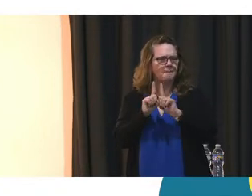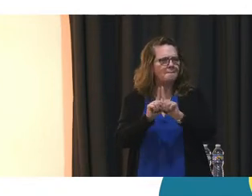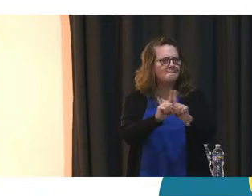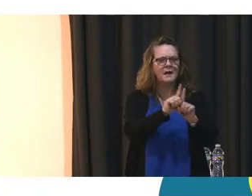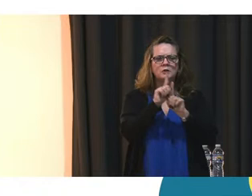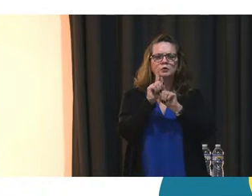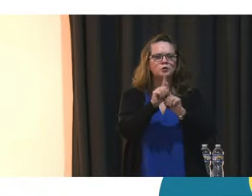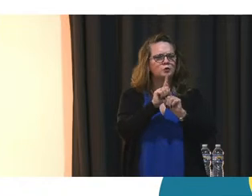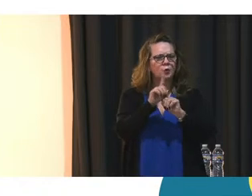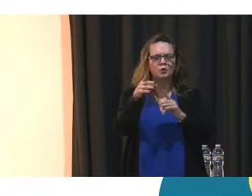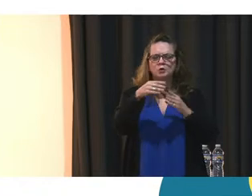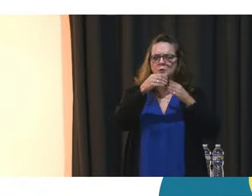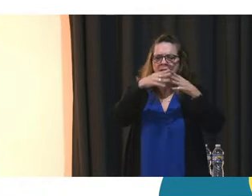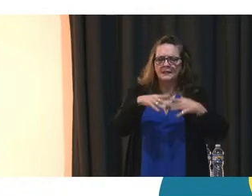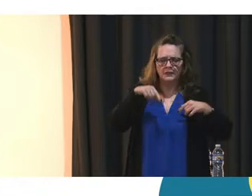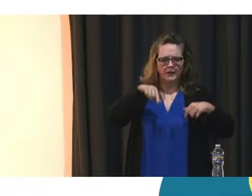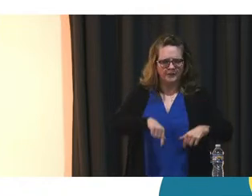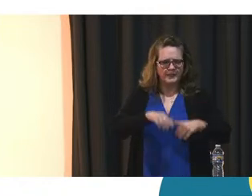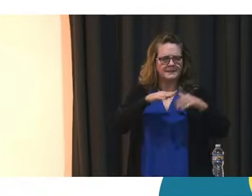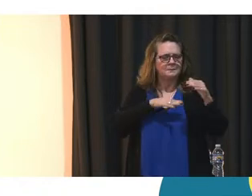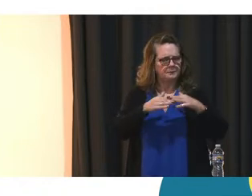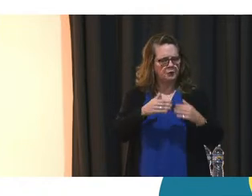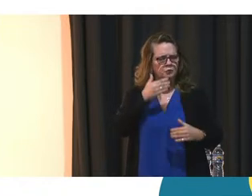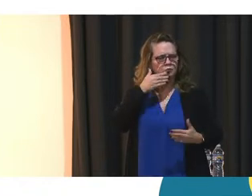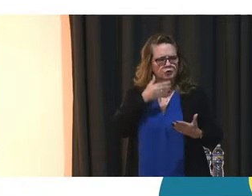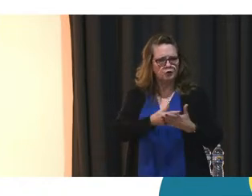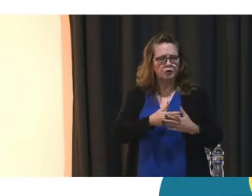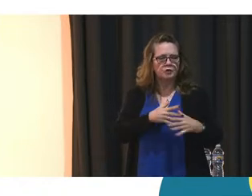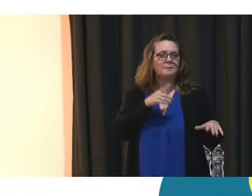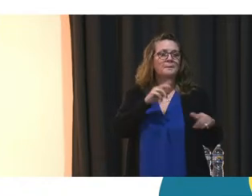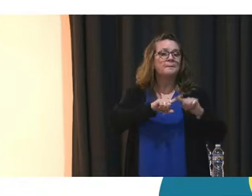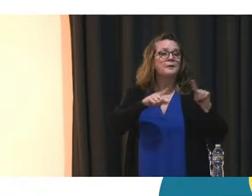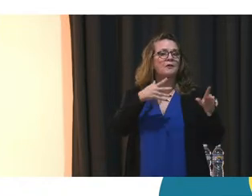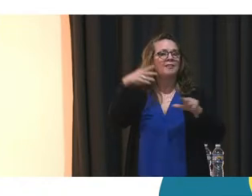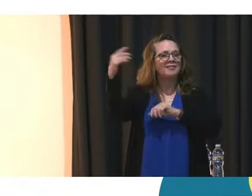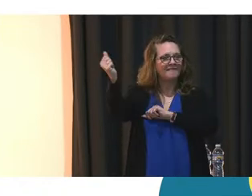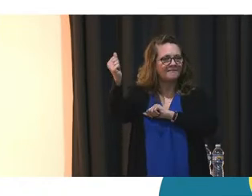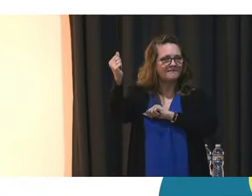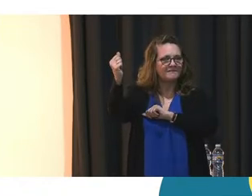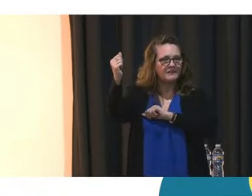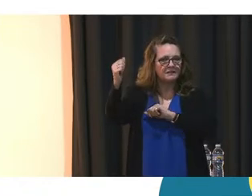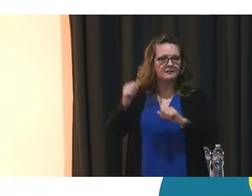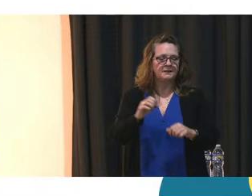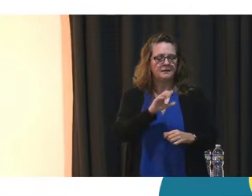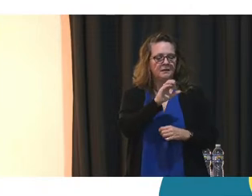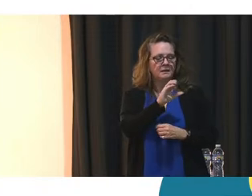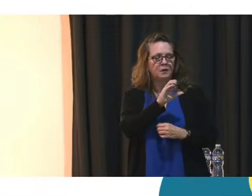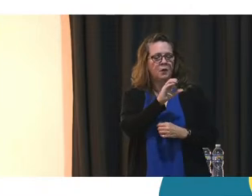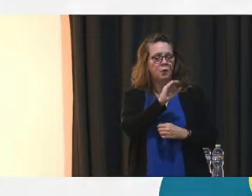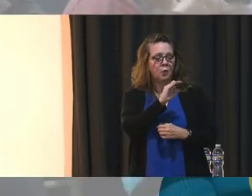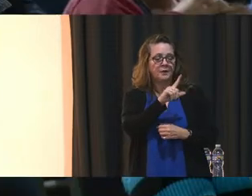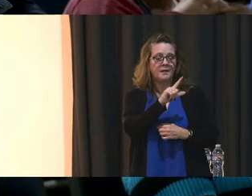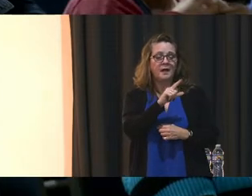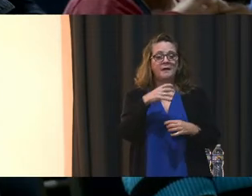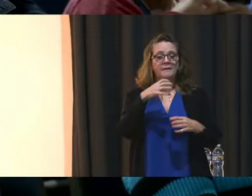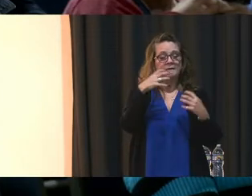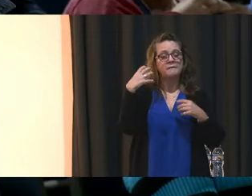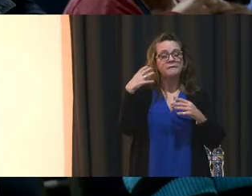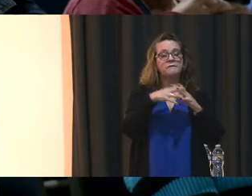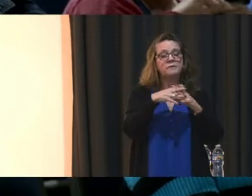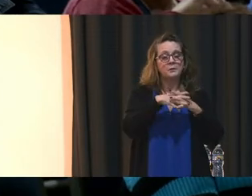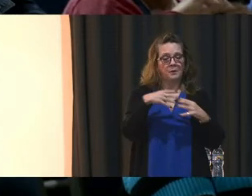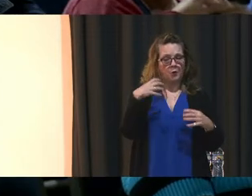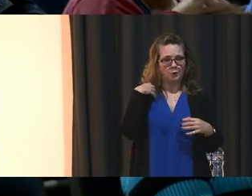she was a leader in this building, and she left. Kalel Statham, the football coach, who had